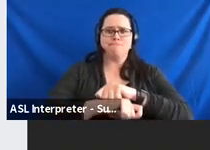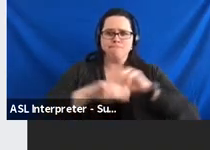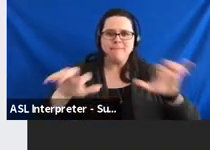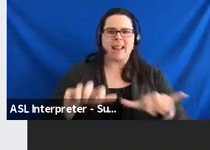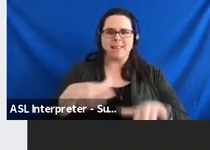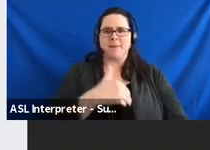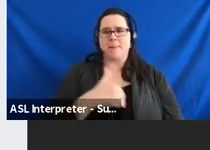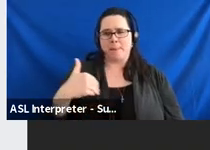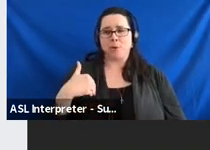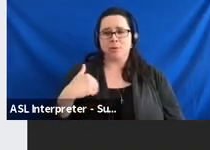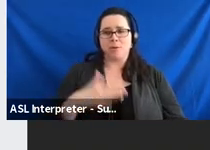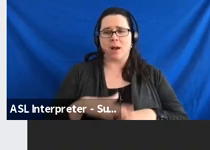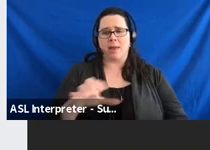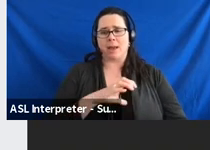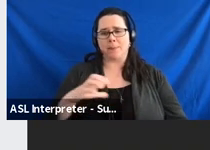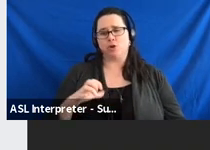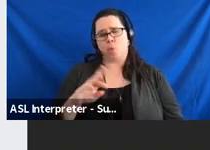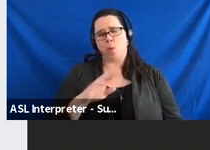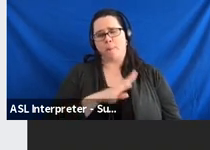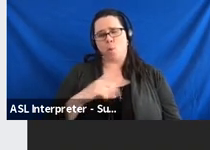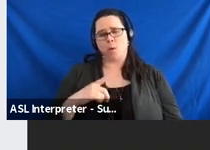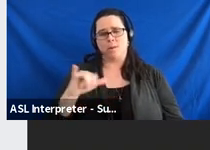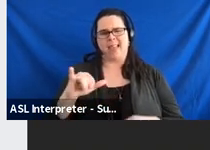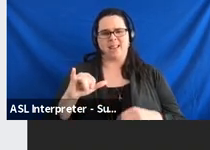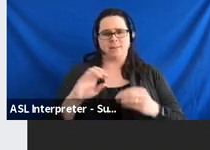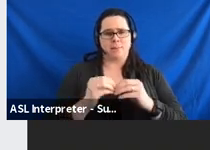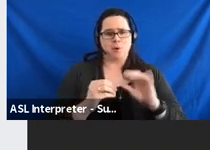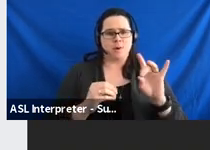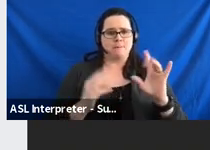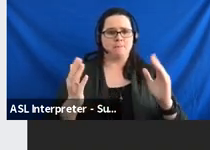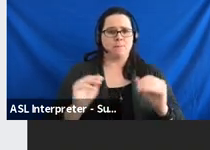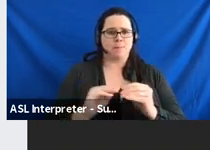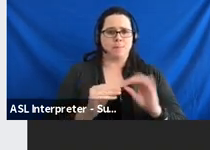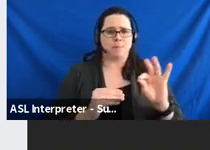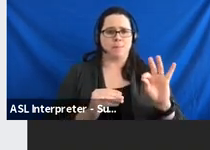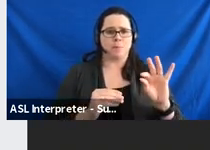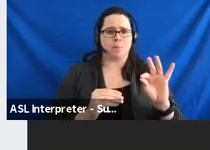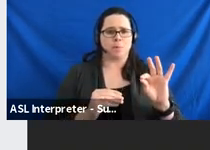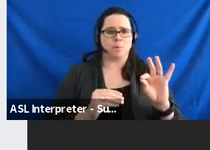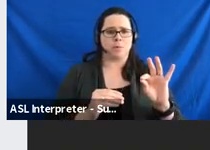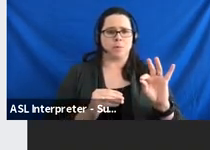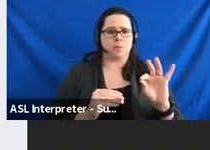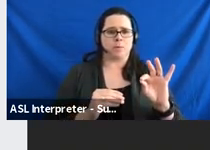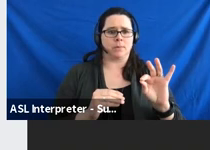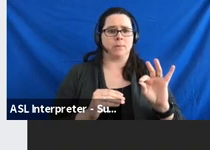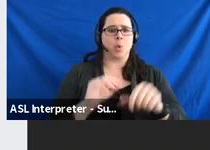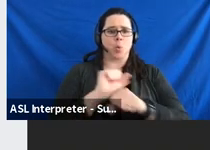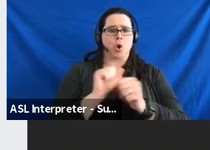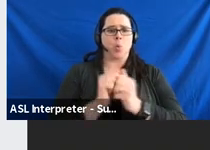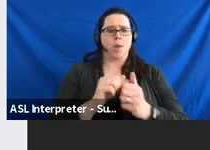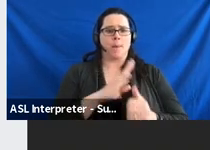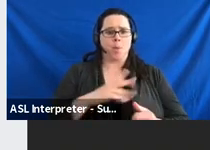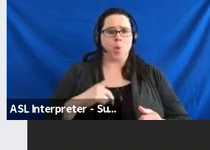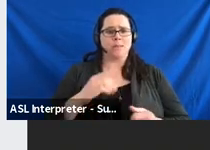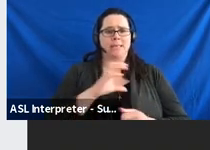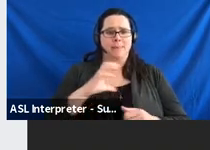on that board or commission. So, that's what that activity is about. And then the next one is actually working with boards and commissions to make sure